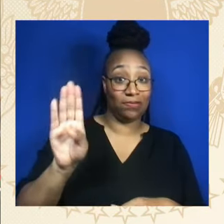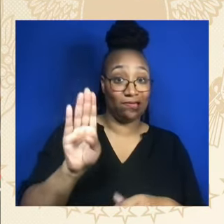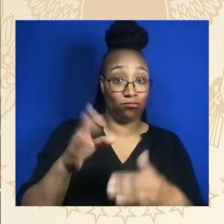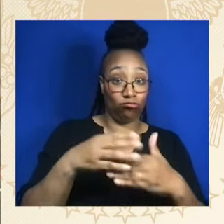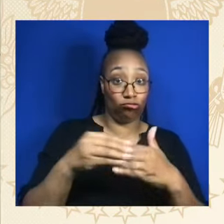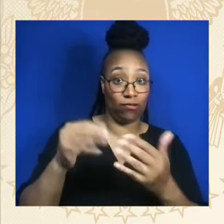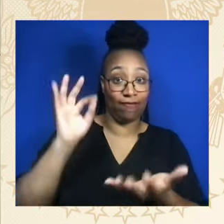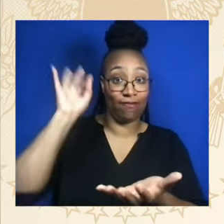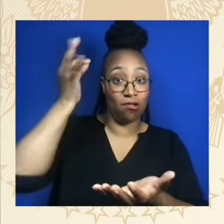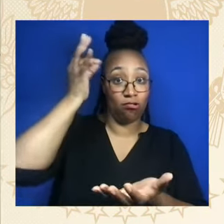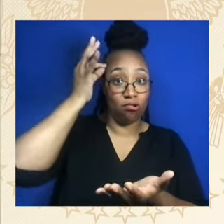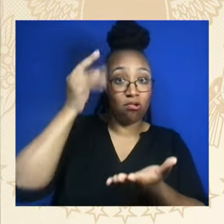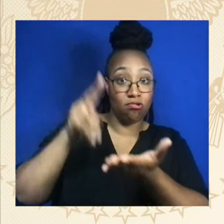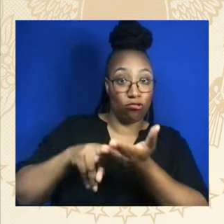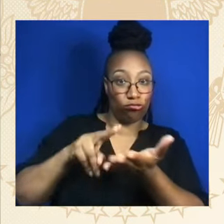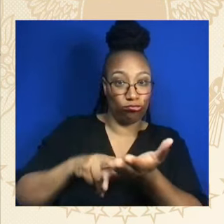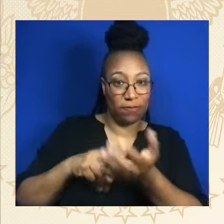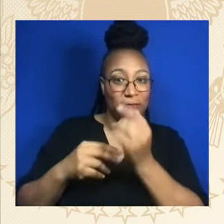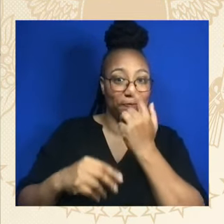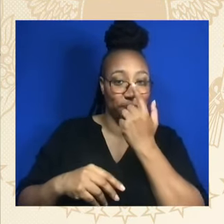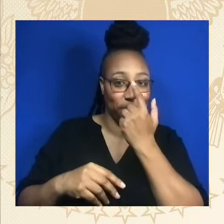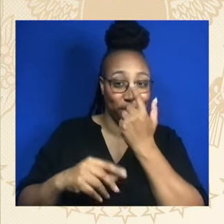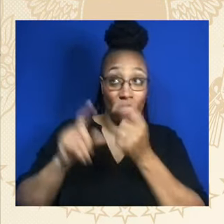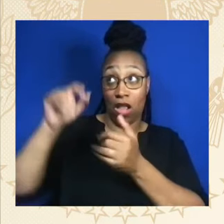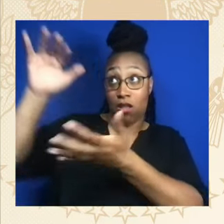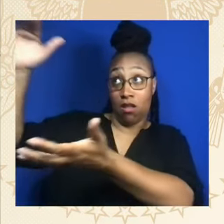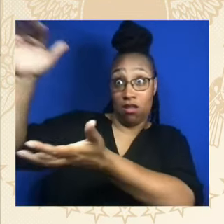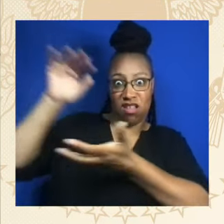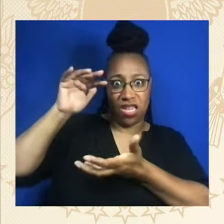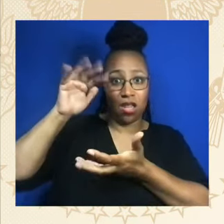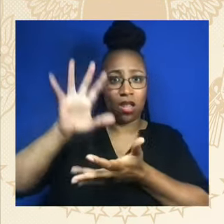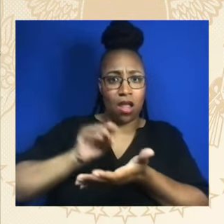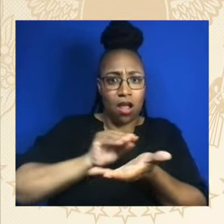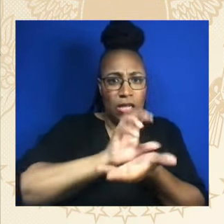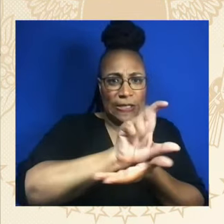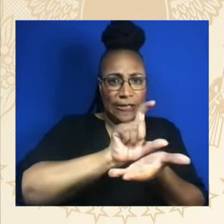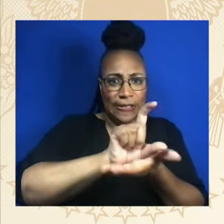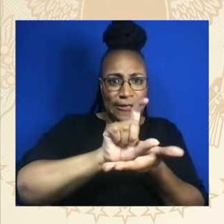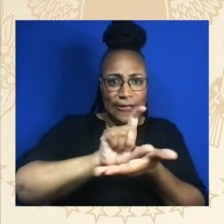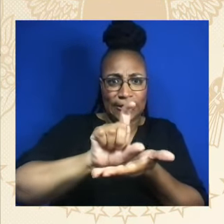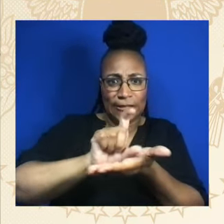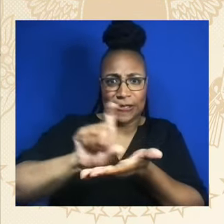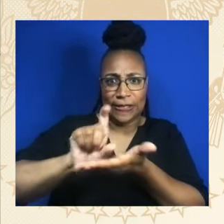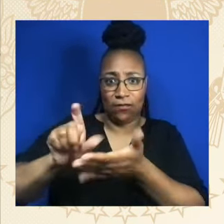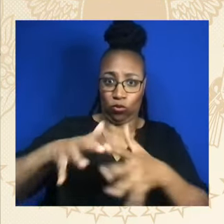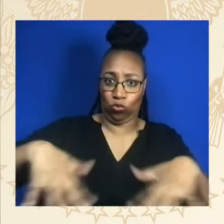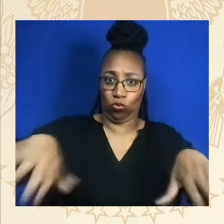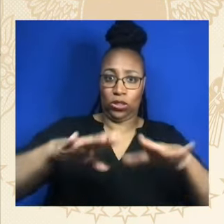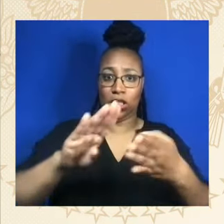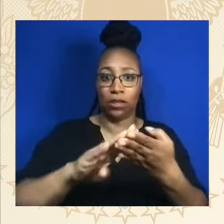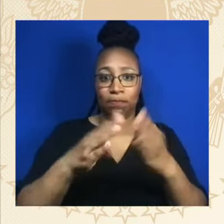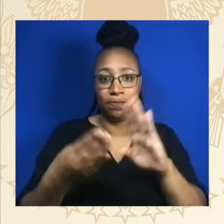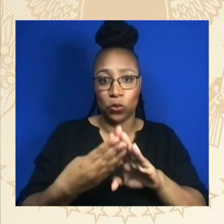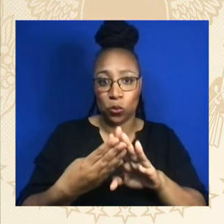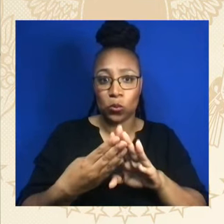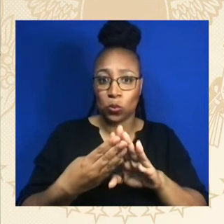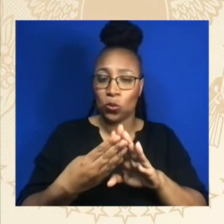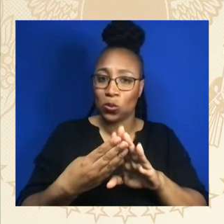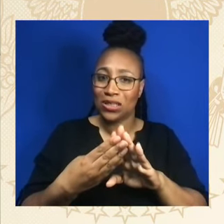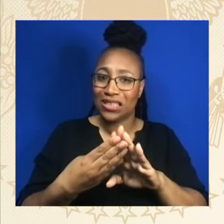equal justice under the law, we're building a federal bench with judges that reflect all of America, led by Ketanji Brown Jackson.